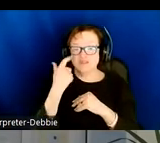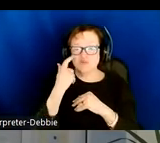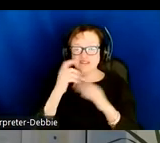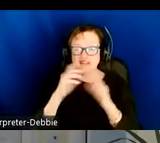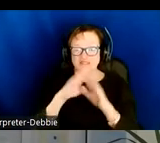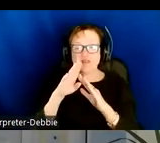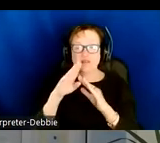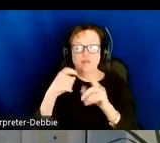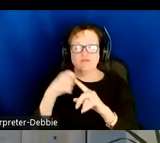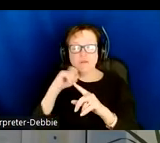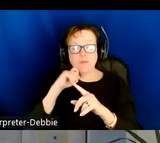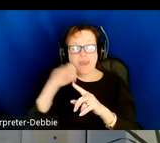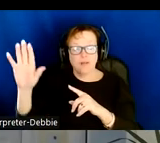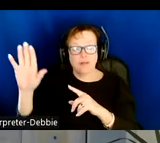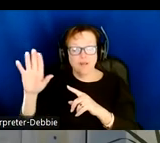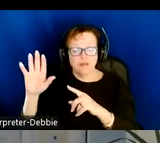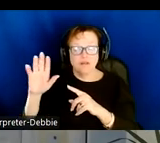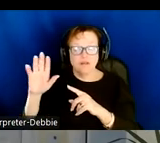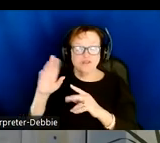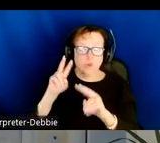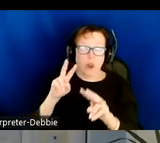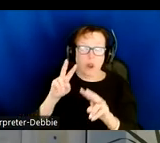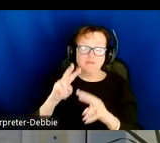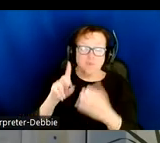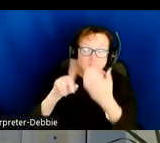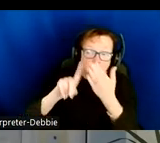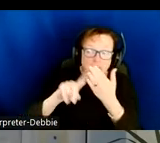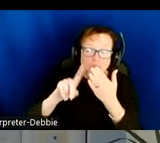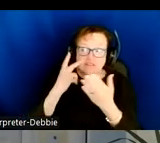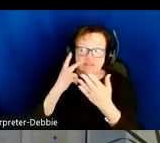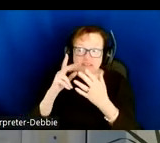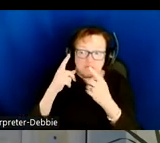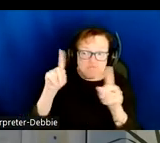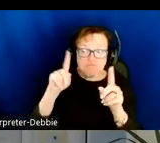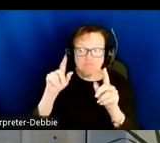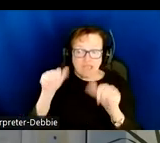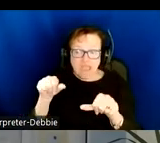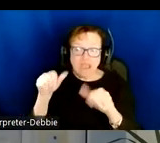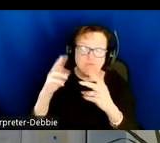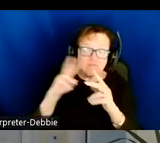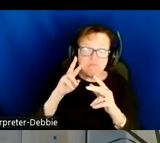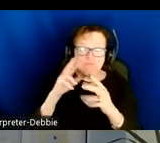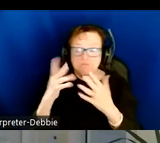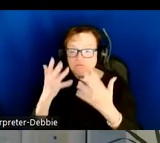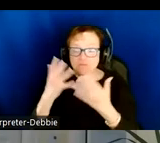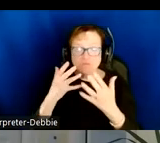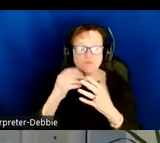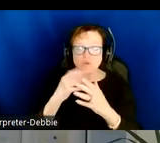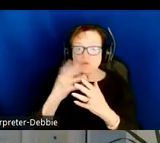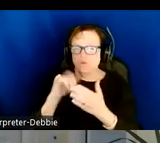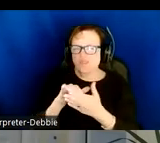Apple's side. So we're looking forward to exploring that as well. And embedding as an additional possibility,